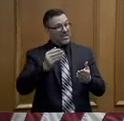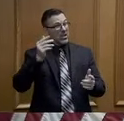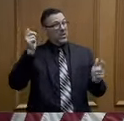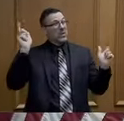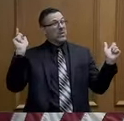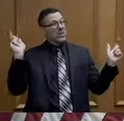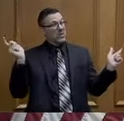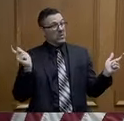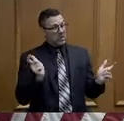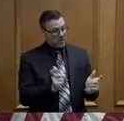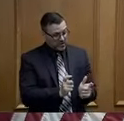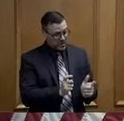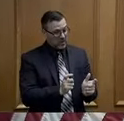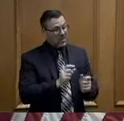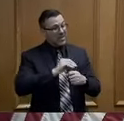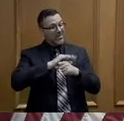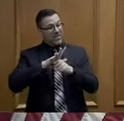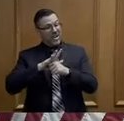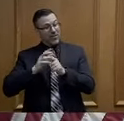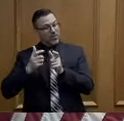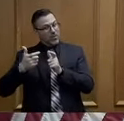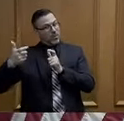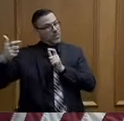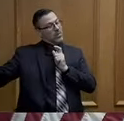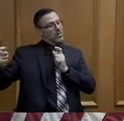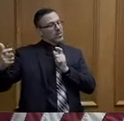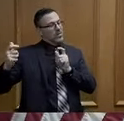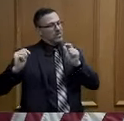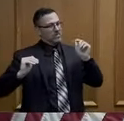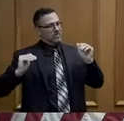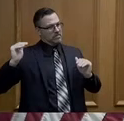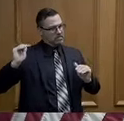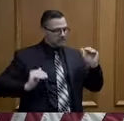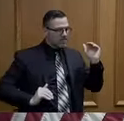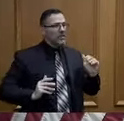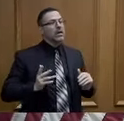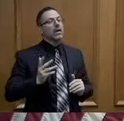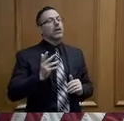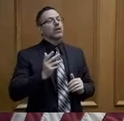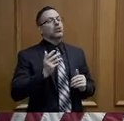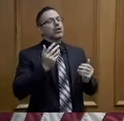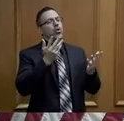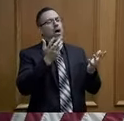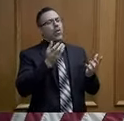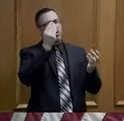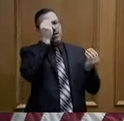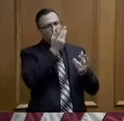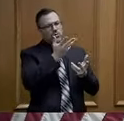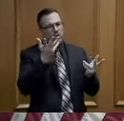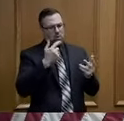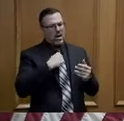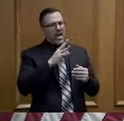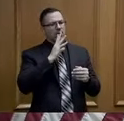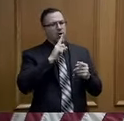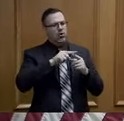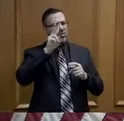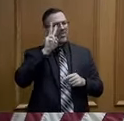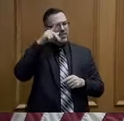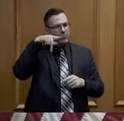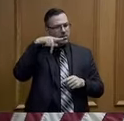increased across the state. But I'll start off by saying I was on a phone call today with the vice president